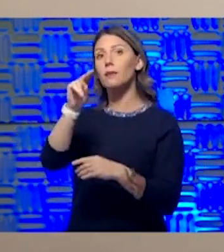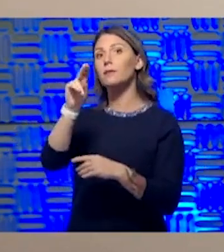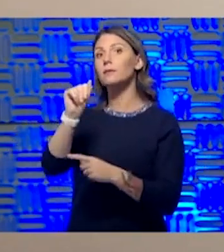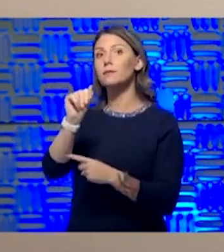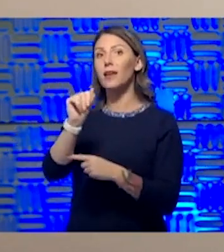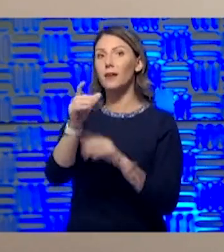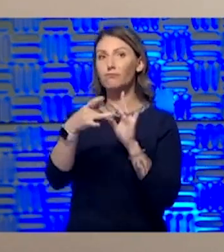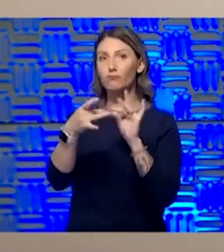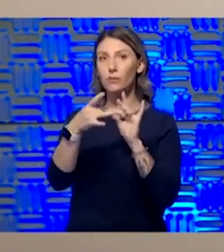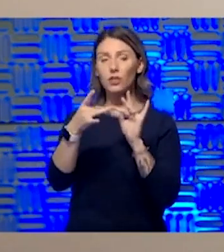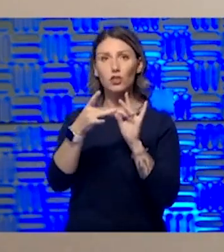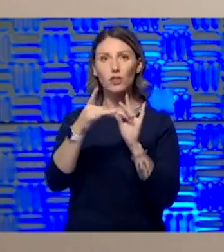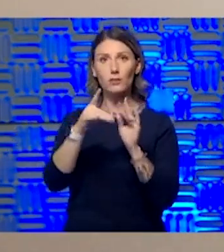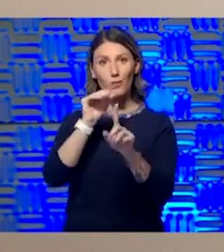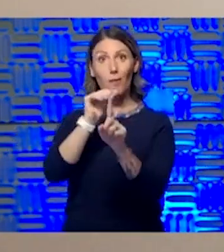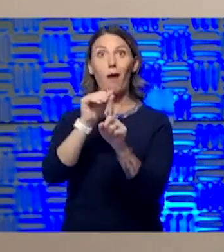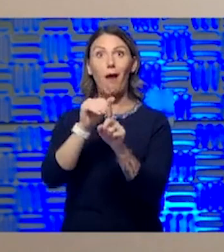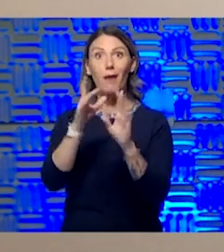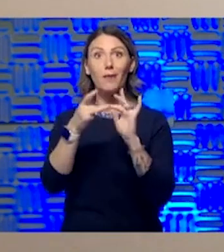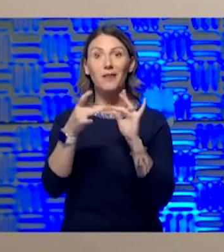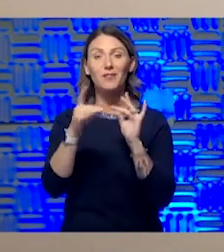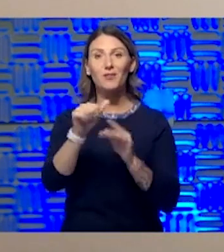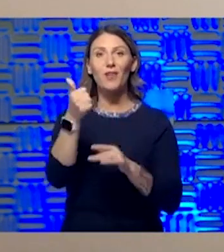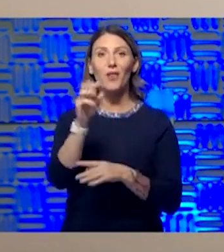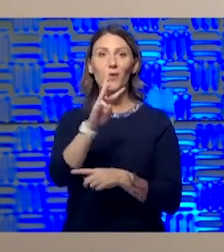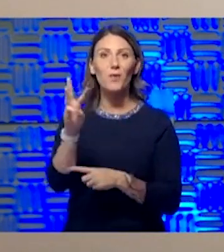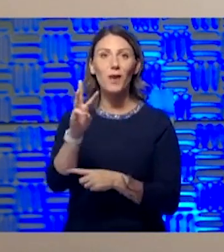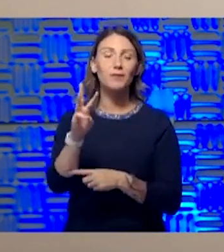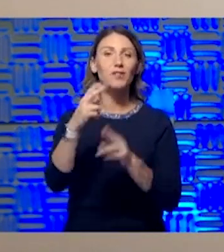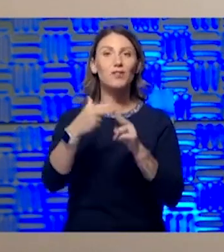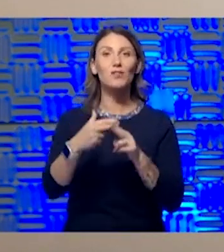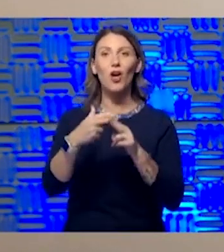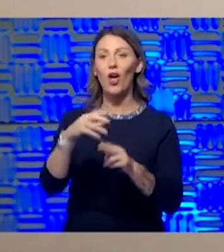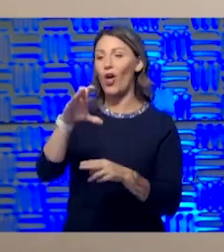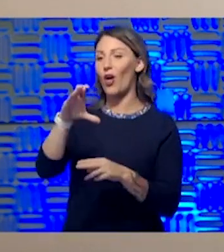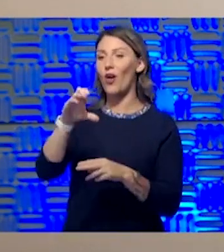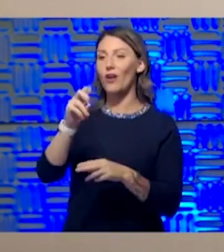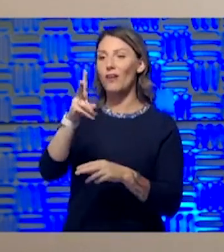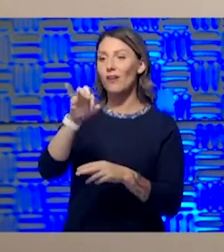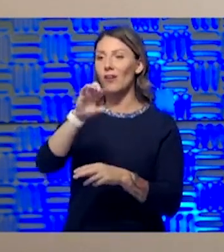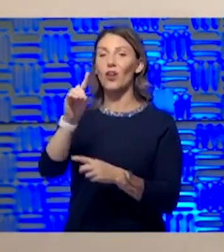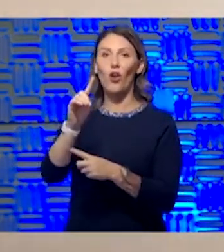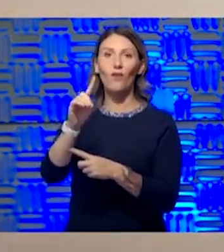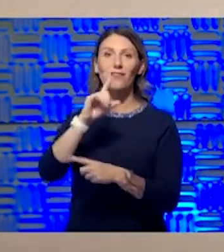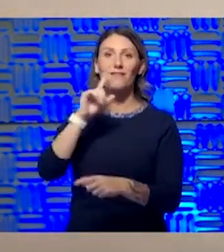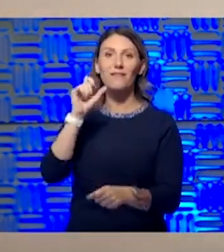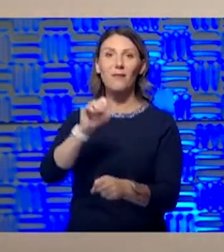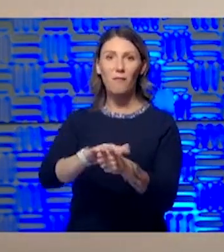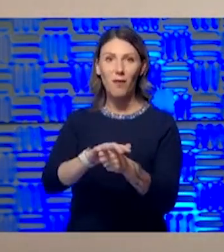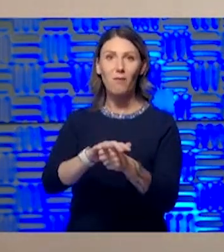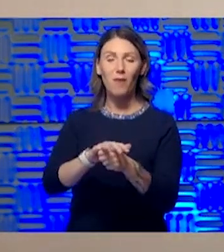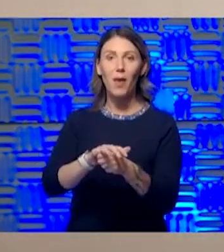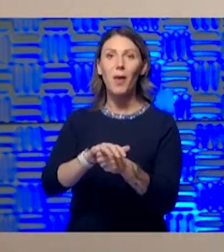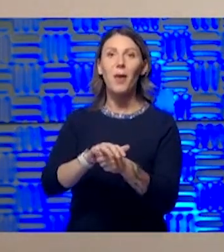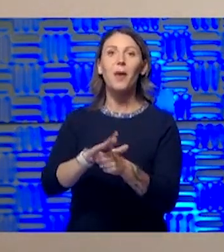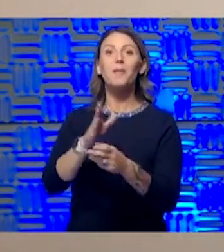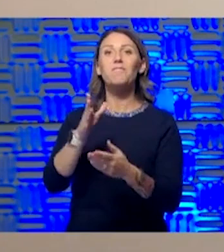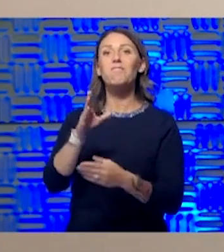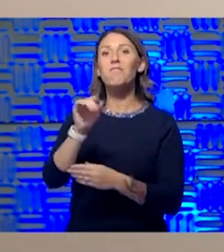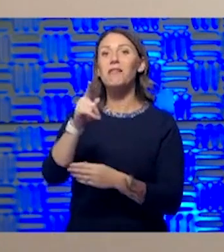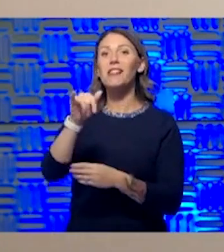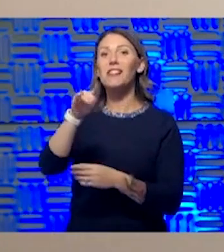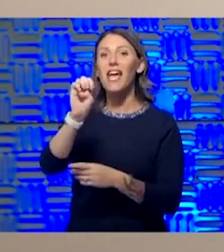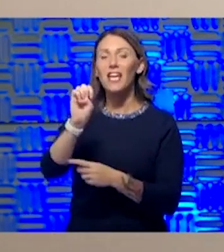the messages. We have another little website called covidcommitmentpledge.com where people can go in there